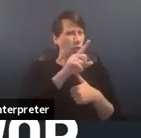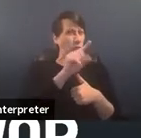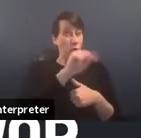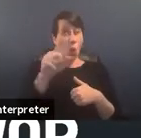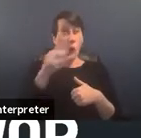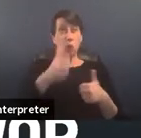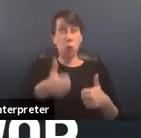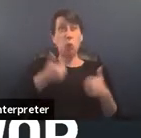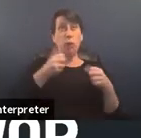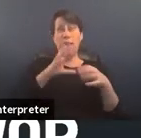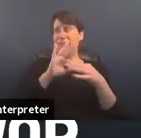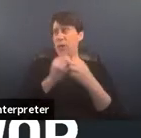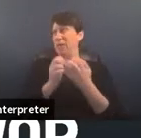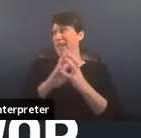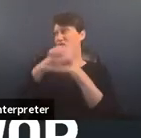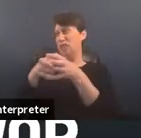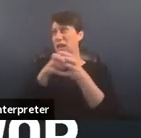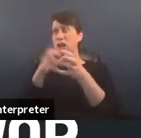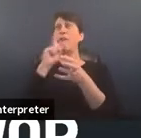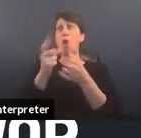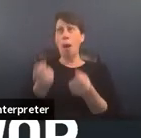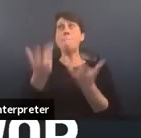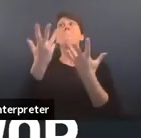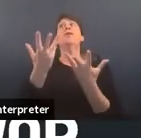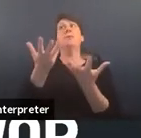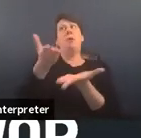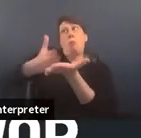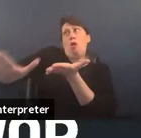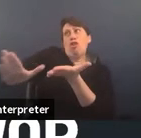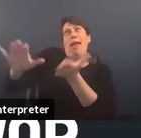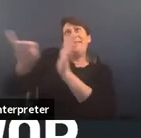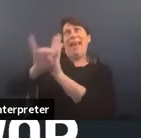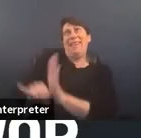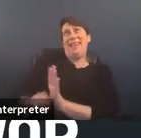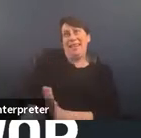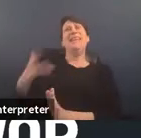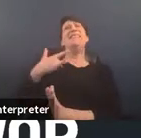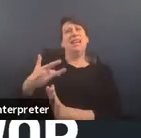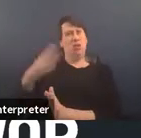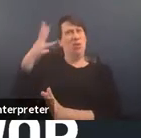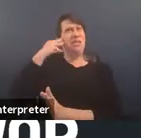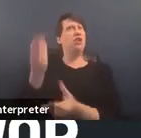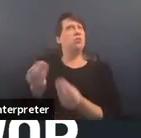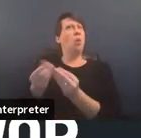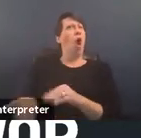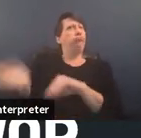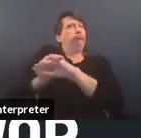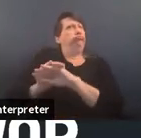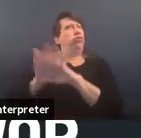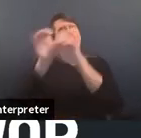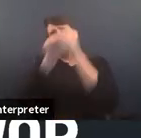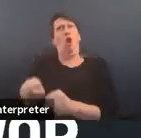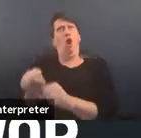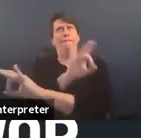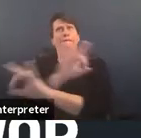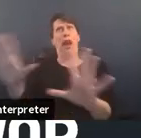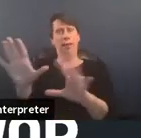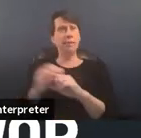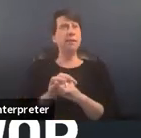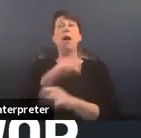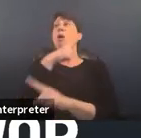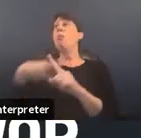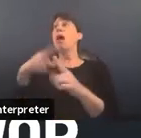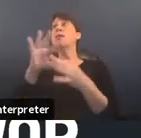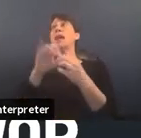live at the intersections of multiple marginalized identities experience heightened and more severe violence both at the hands